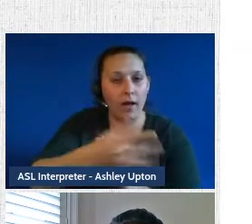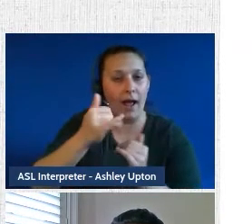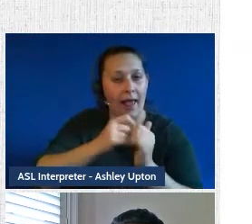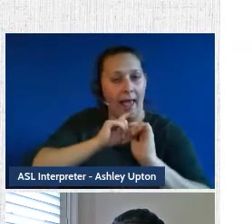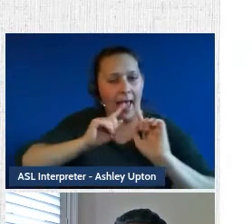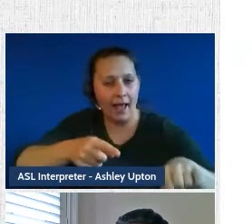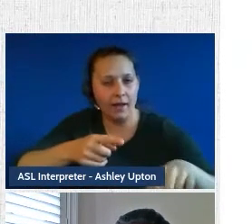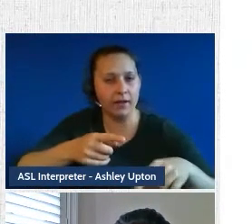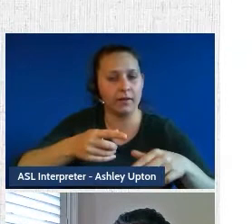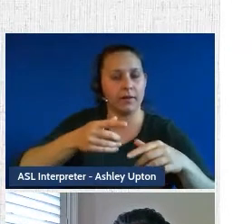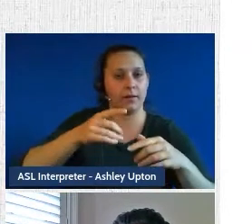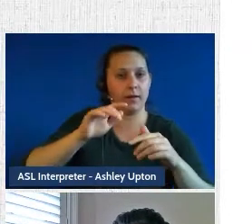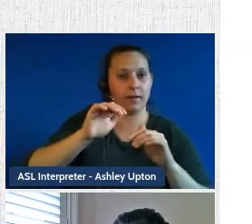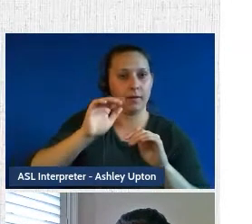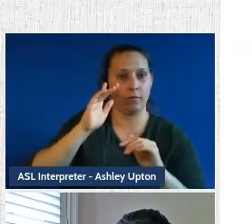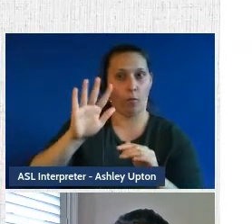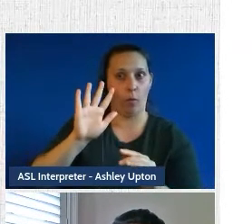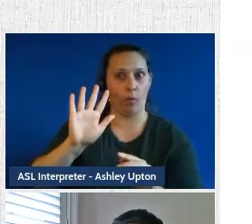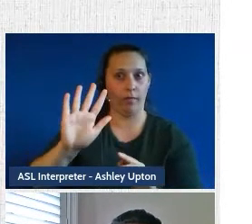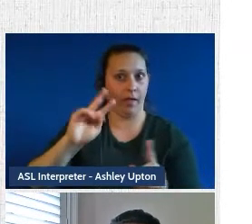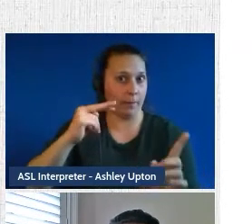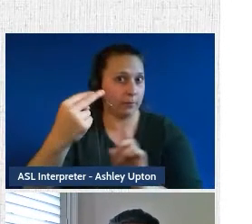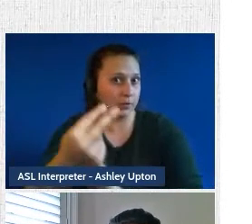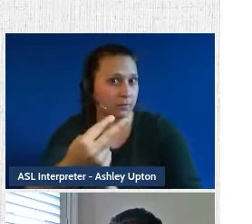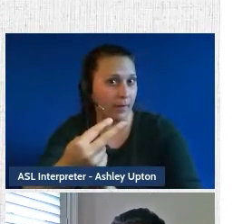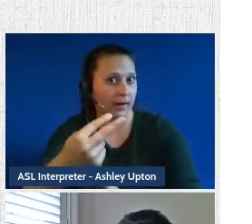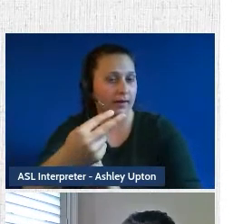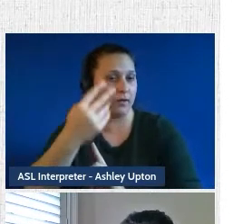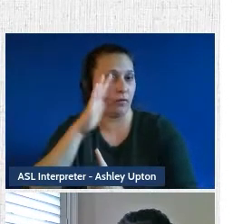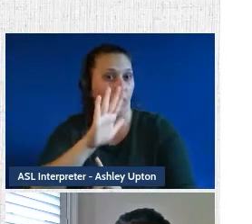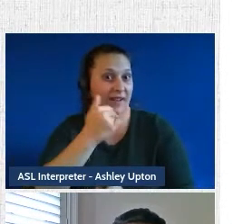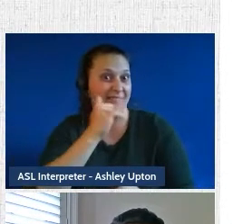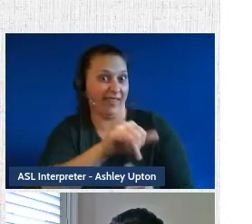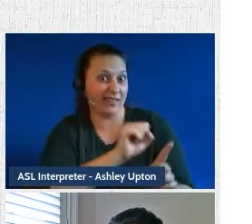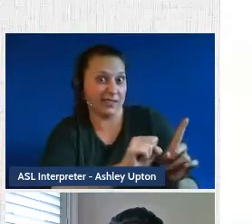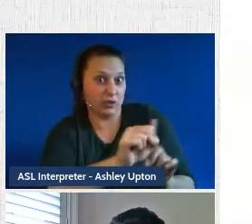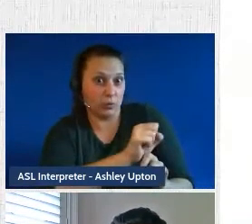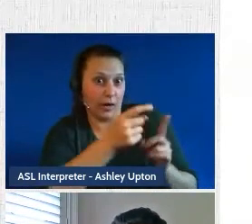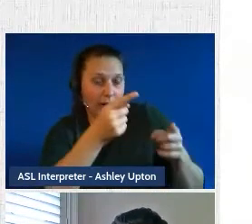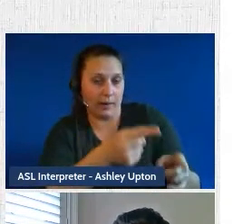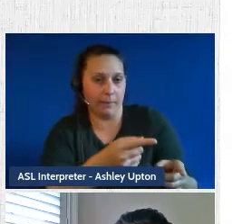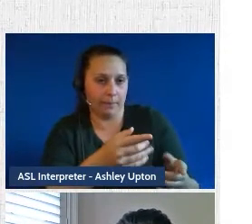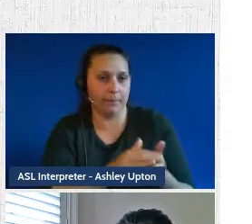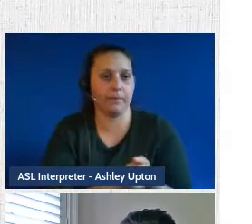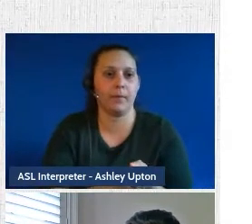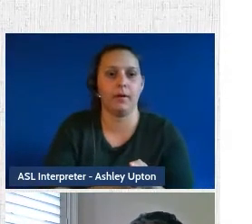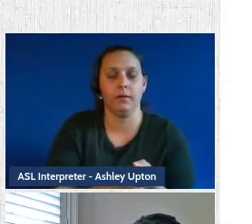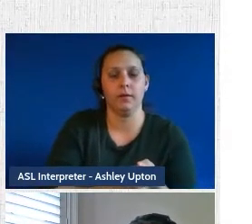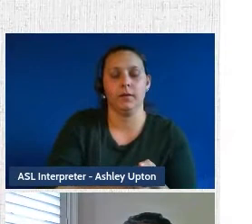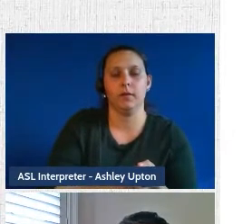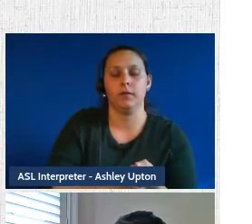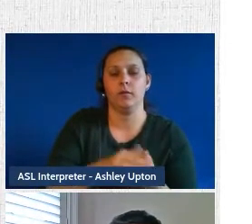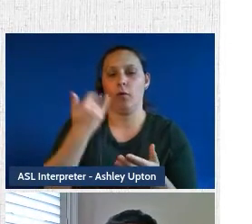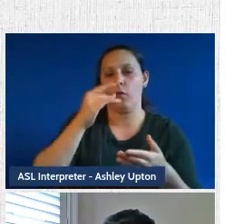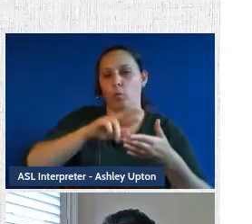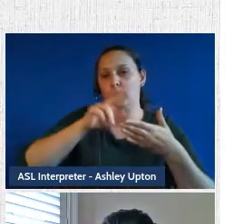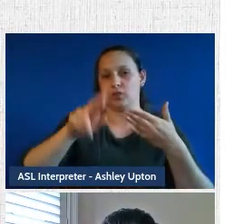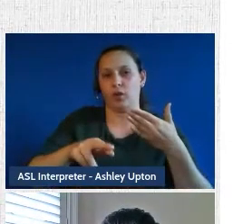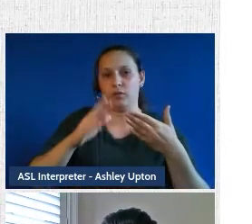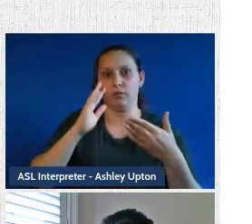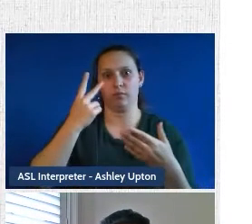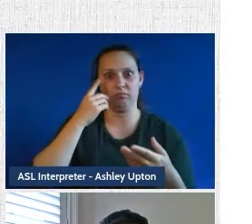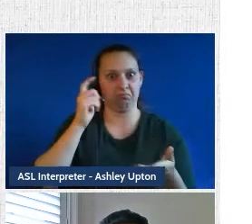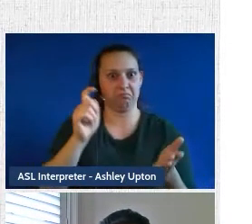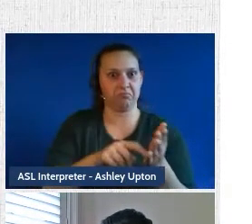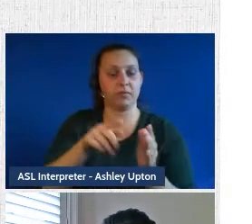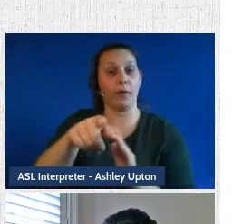determine how the common law would view their case. And then we train the model to the point where it's consistently outputting good results. And so this is an example of